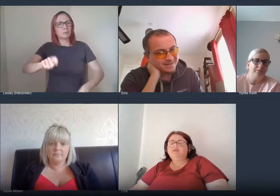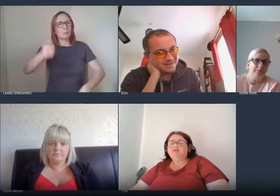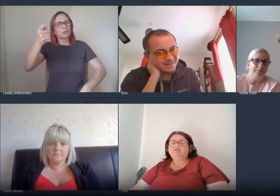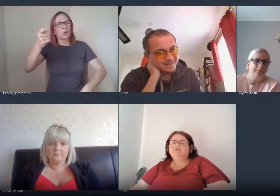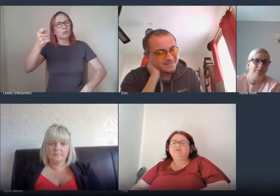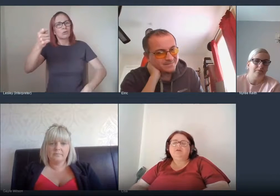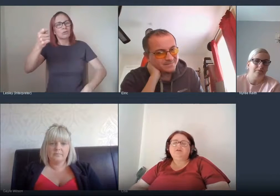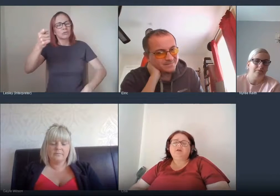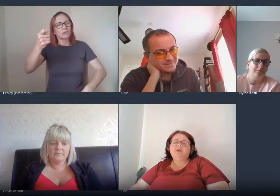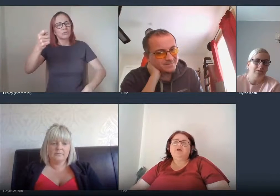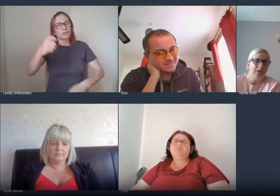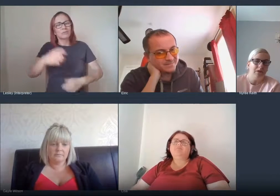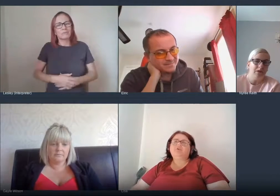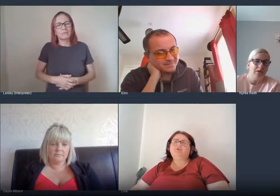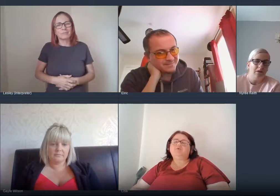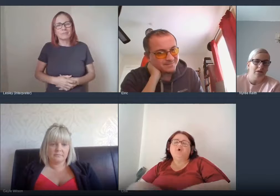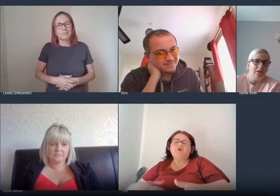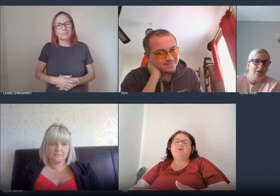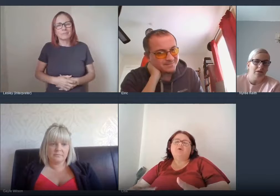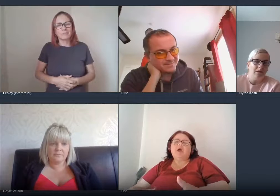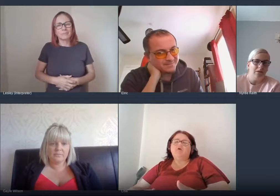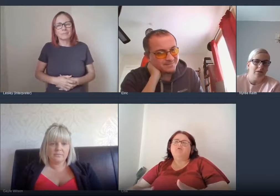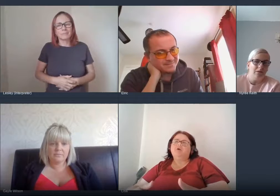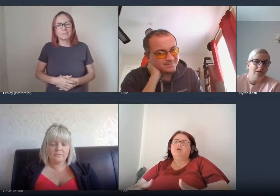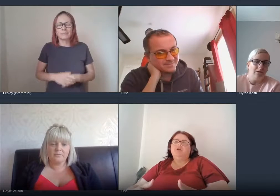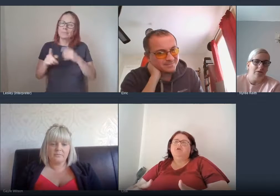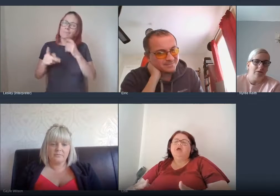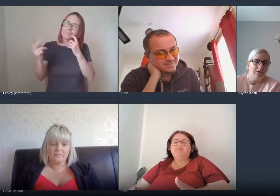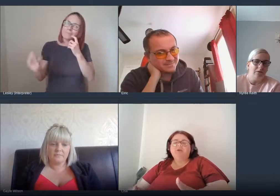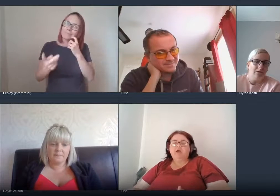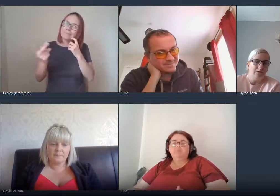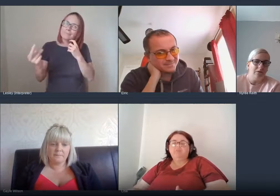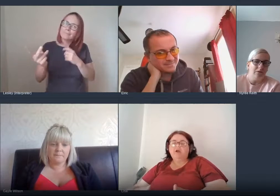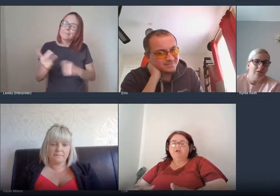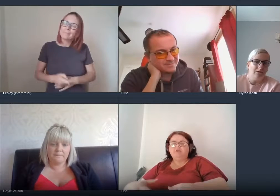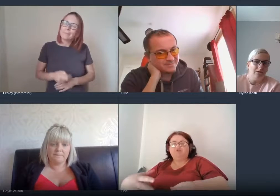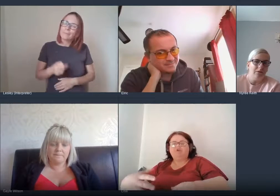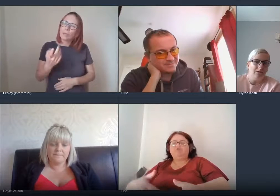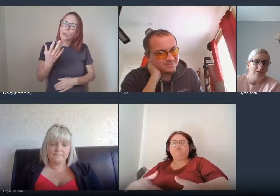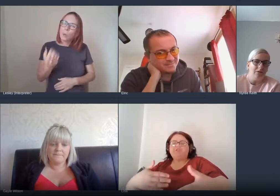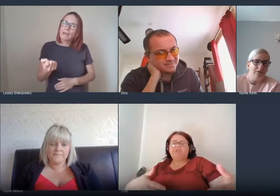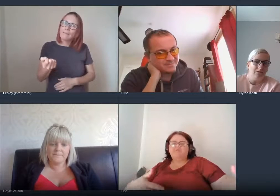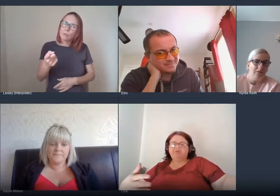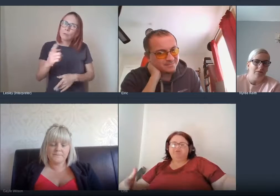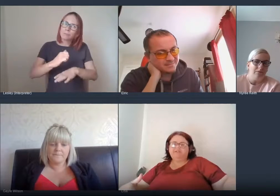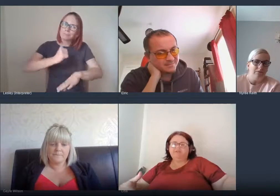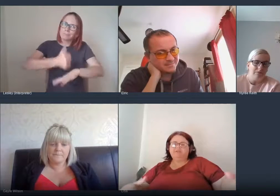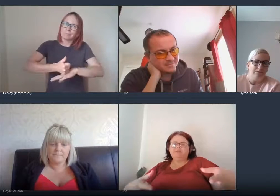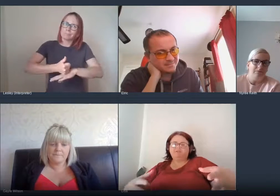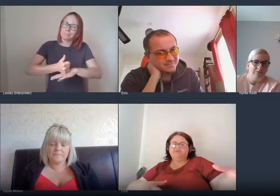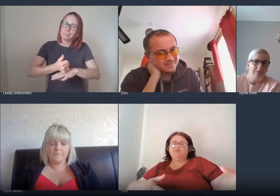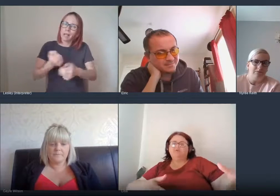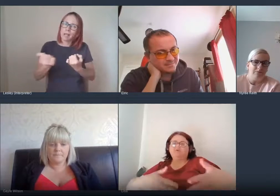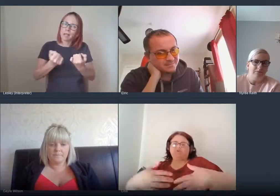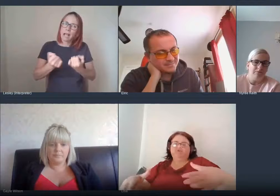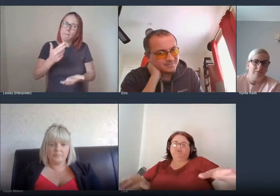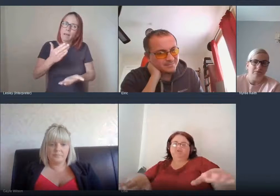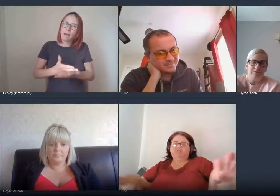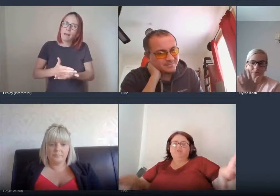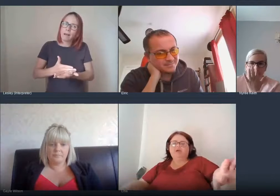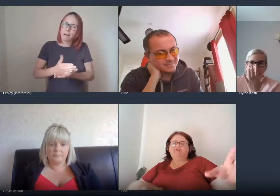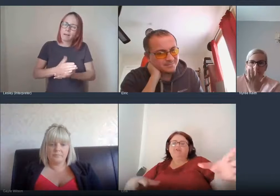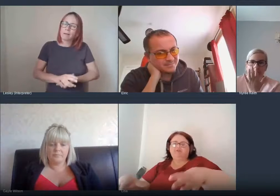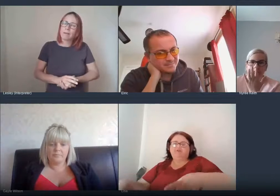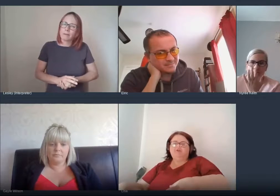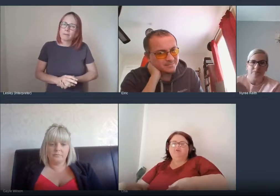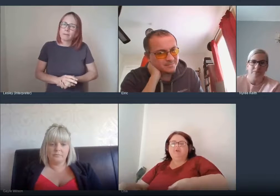Nadie, Shirley, you're talking about how you have the car parking, you know, for safety reasons, you know, the